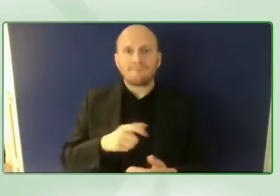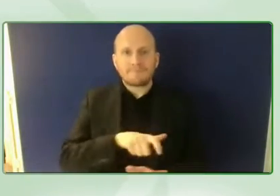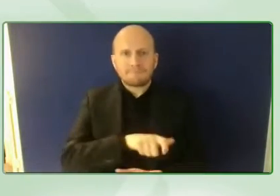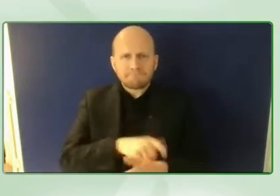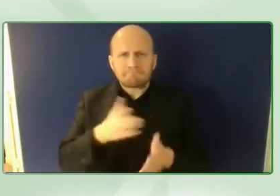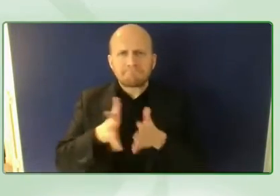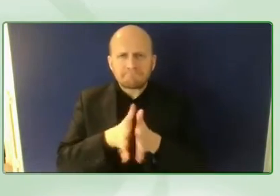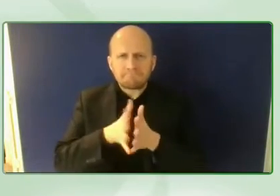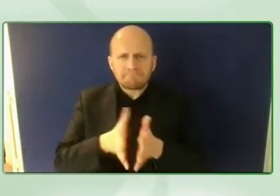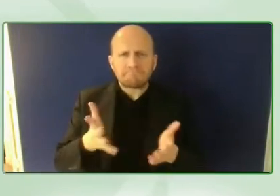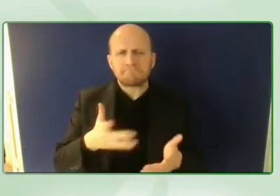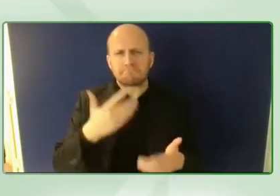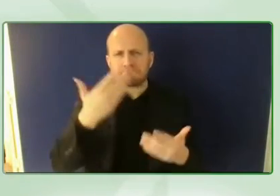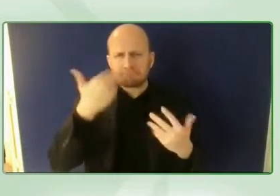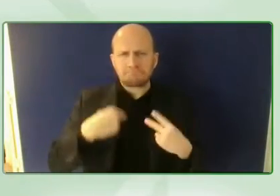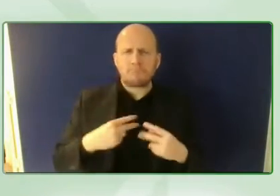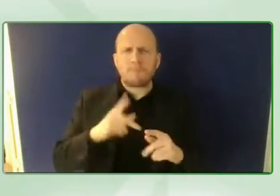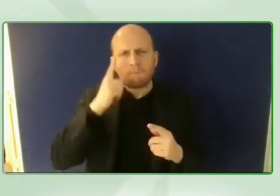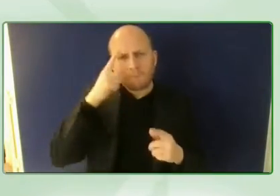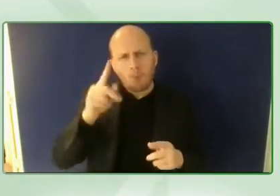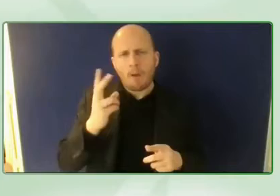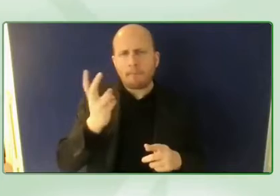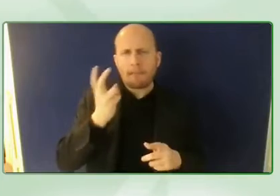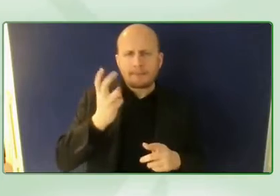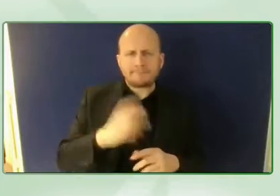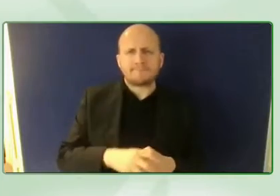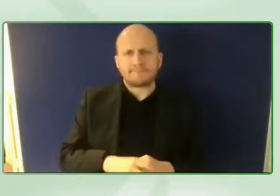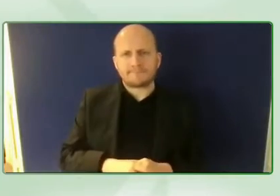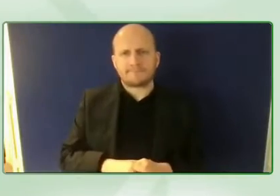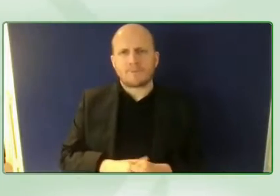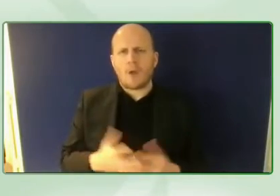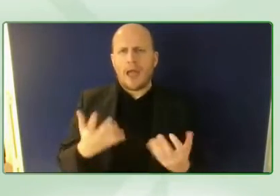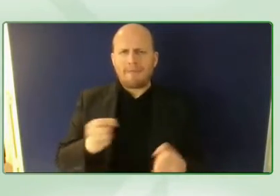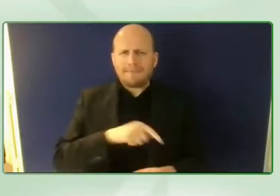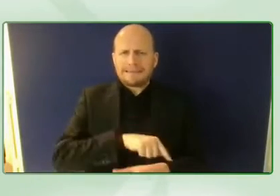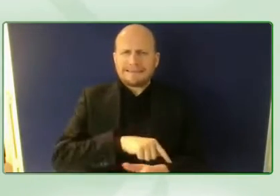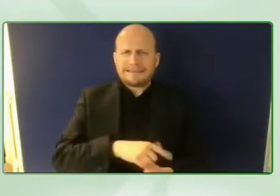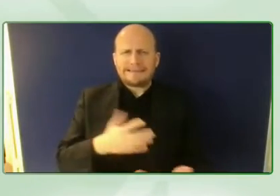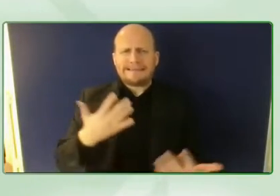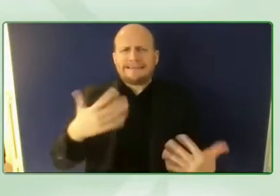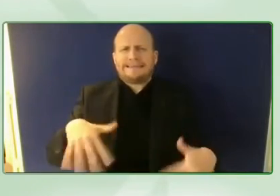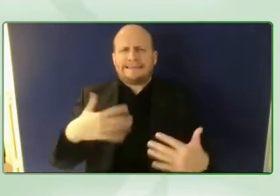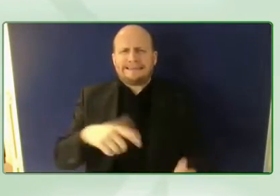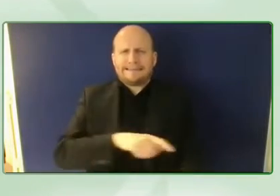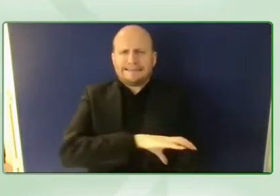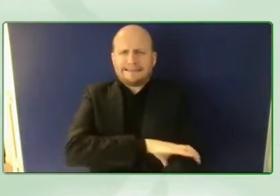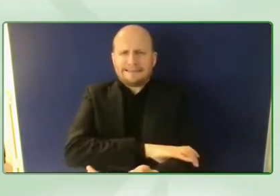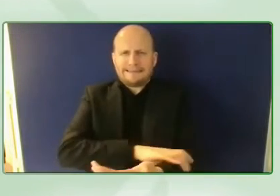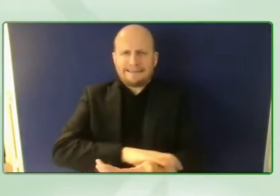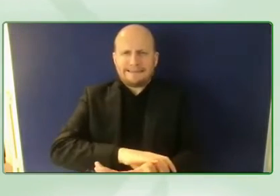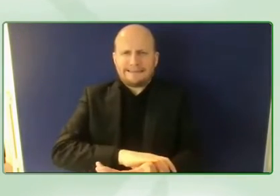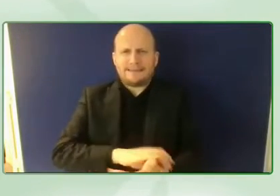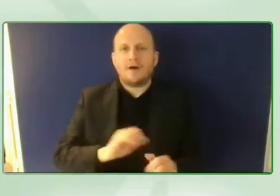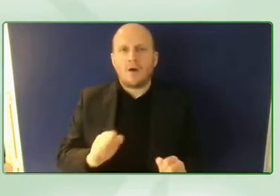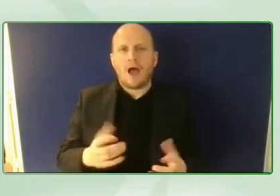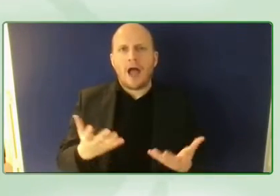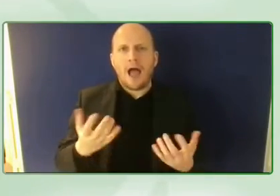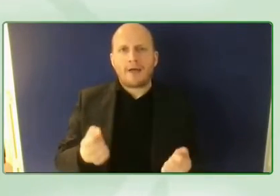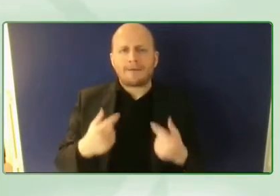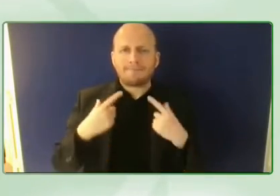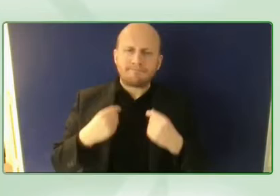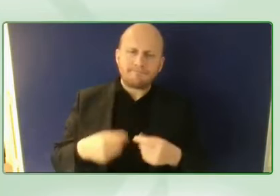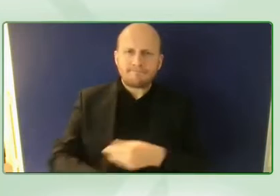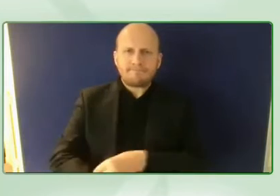so um yeah a bit painful therefore i'm only wearing a rolled up dress shirt wearing a black tie